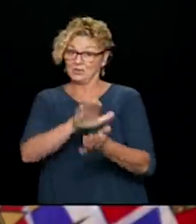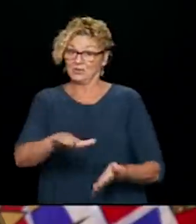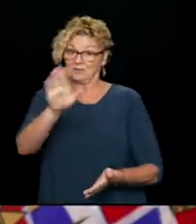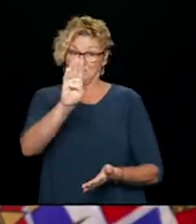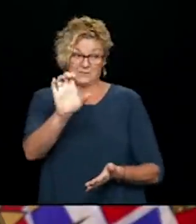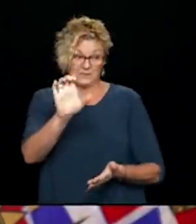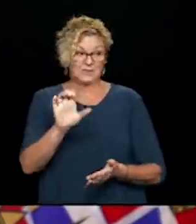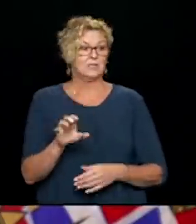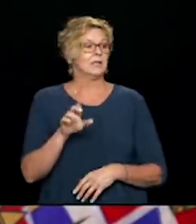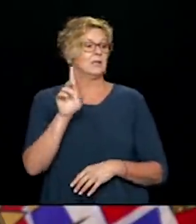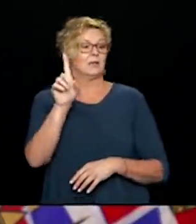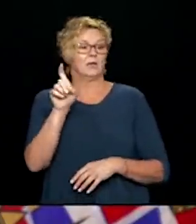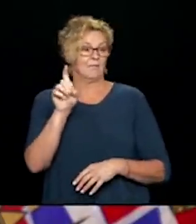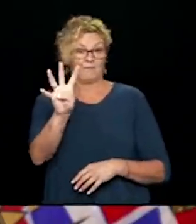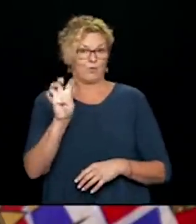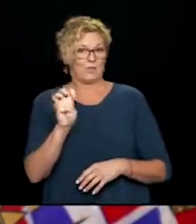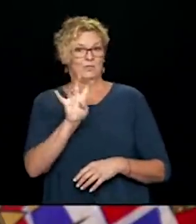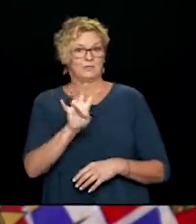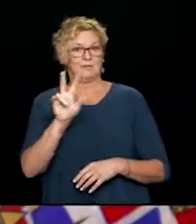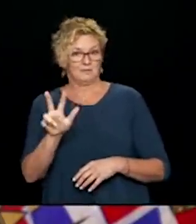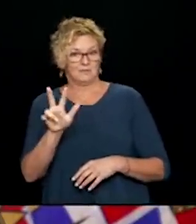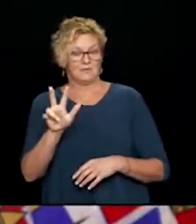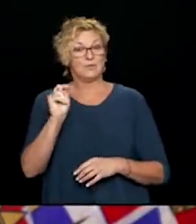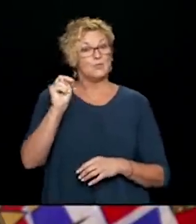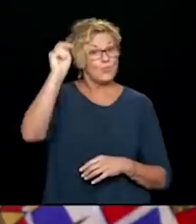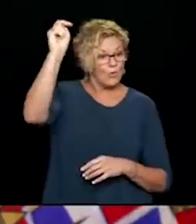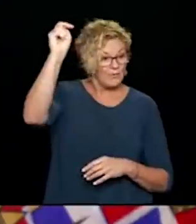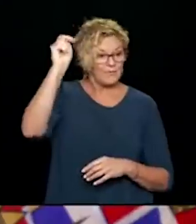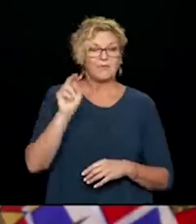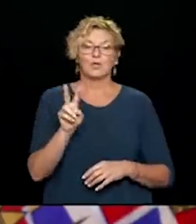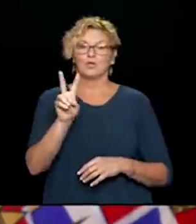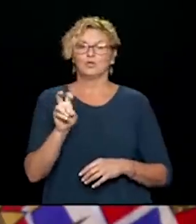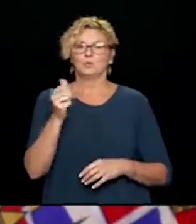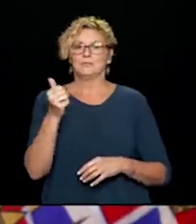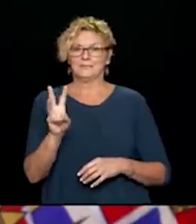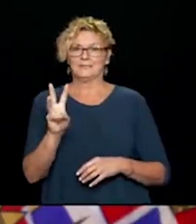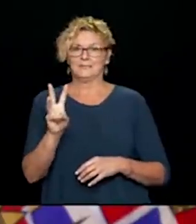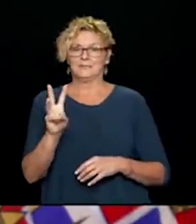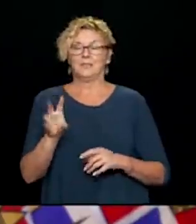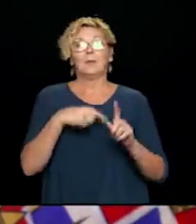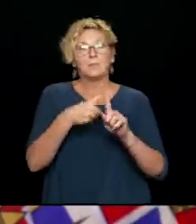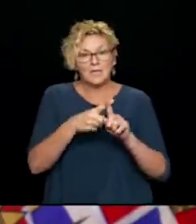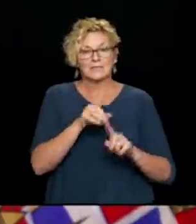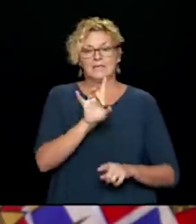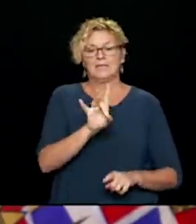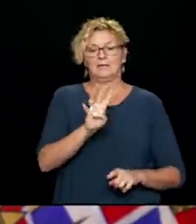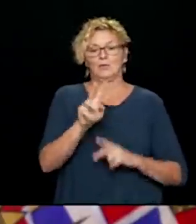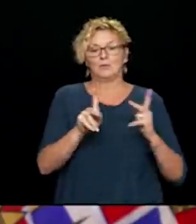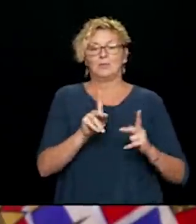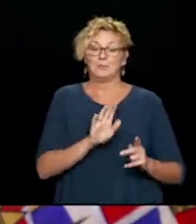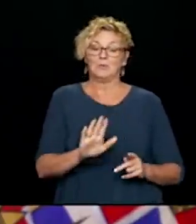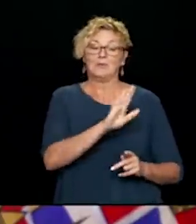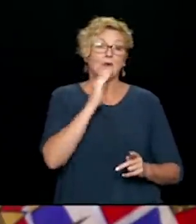473 people in interior health region. 216 now in 84 people who reside